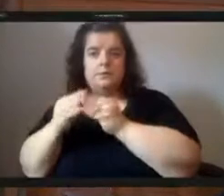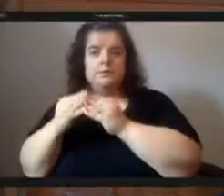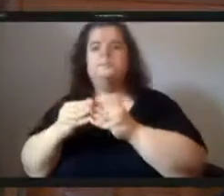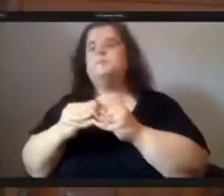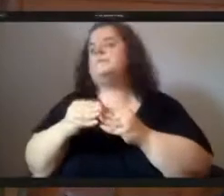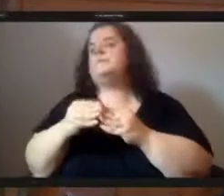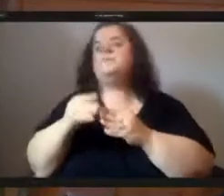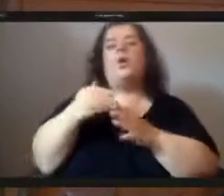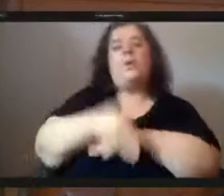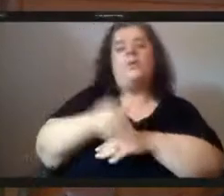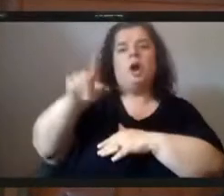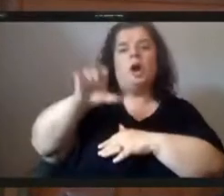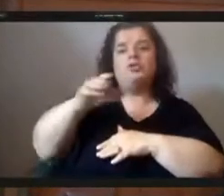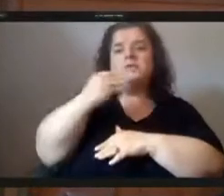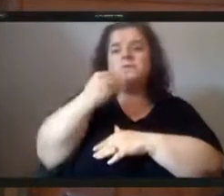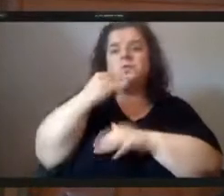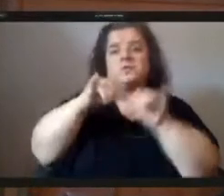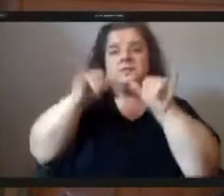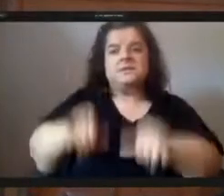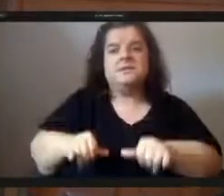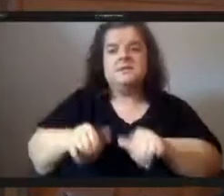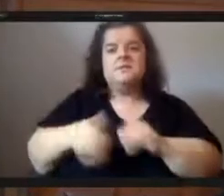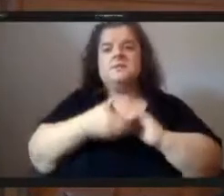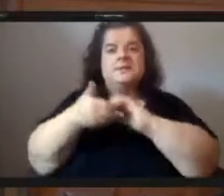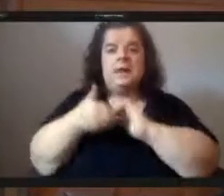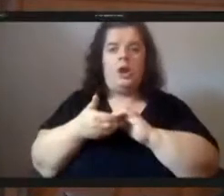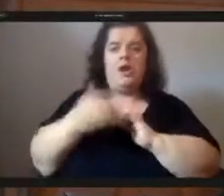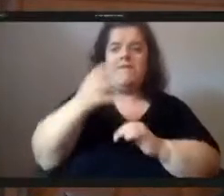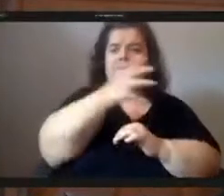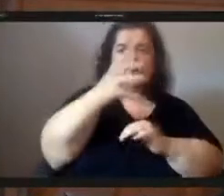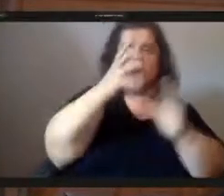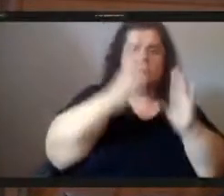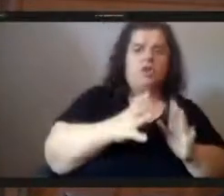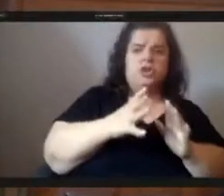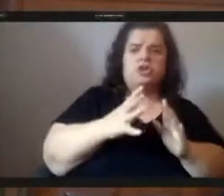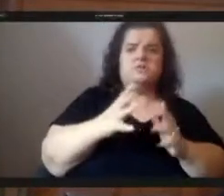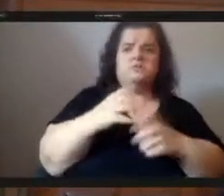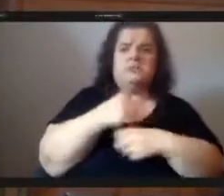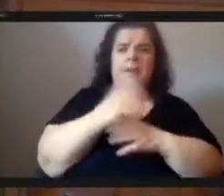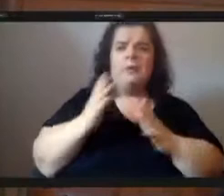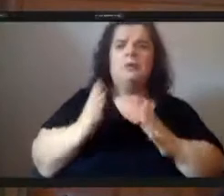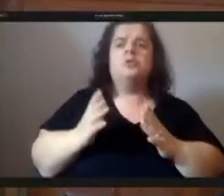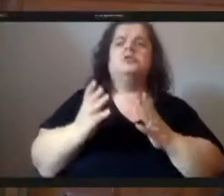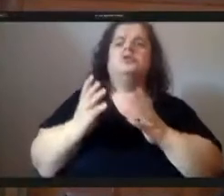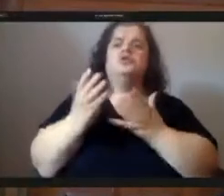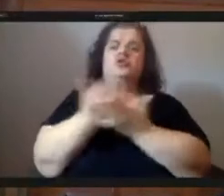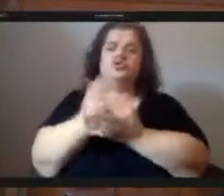system stakeholders including farmers composters chefs anti-hunger advocates